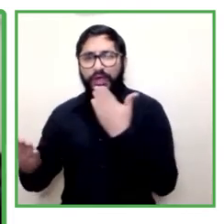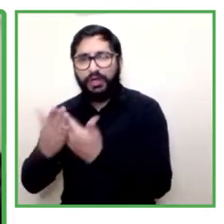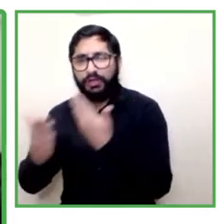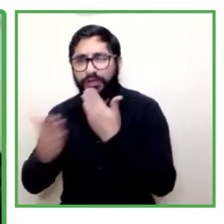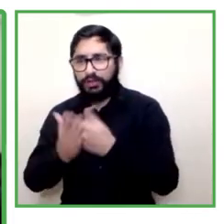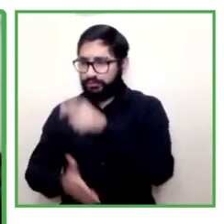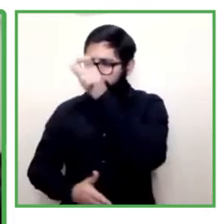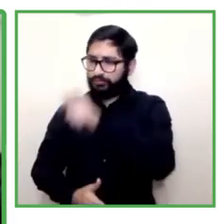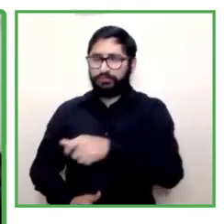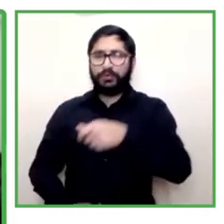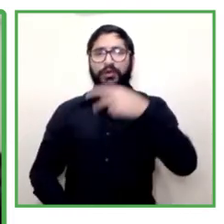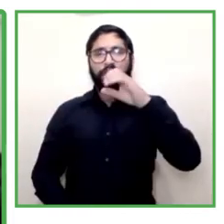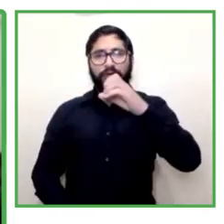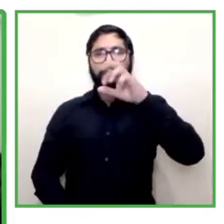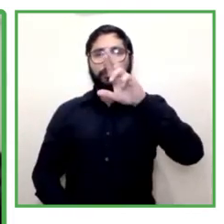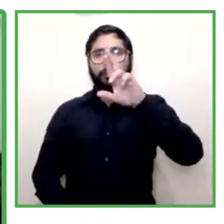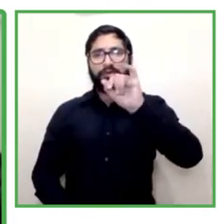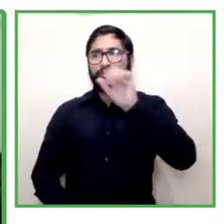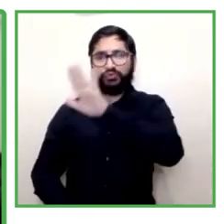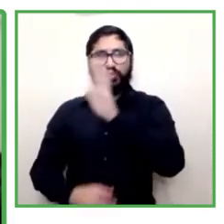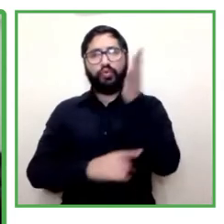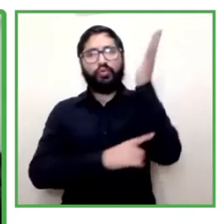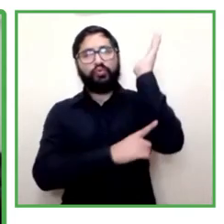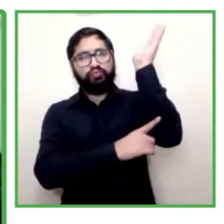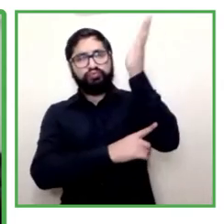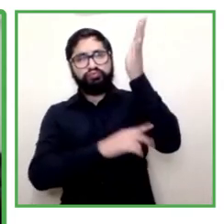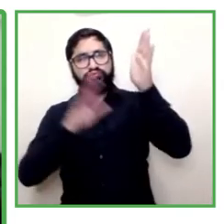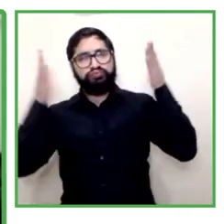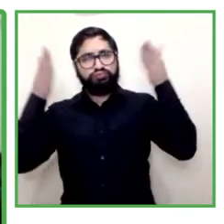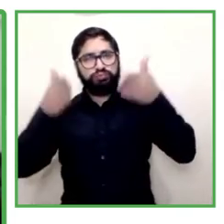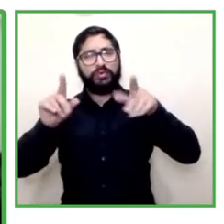thank you christian so much for representation